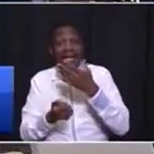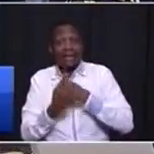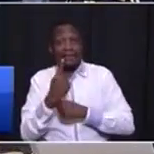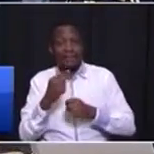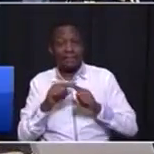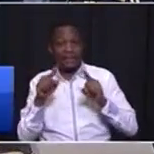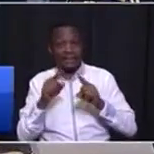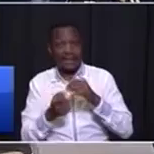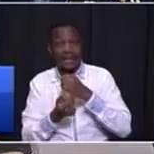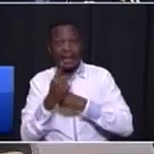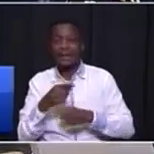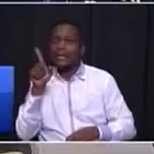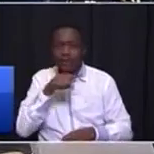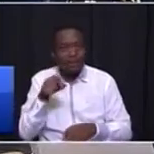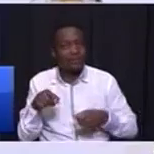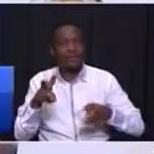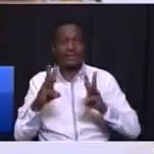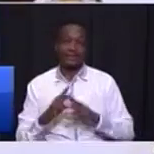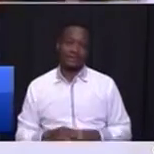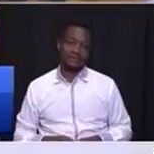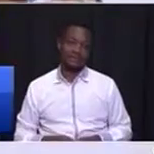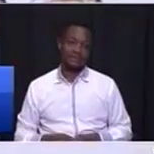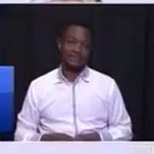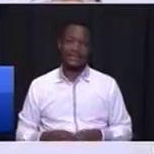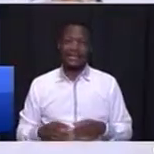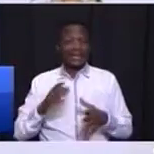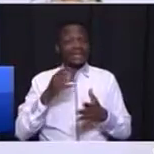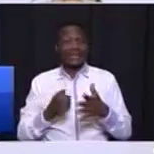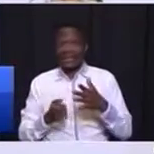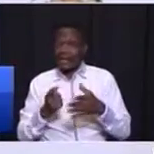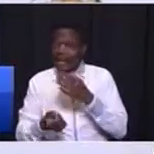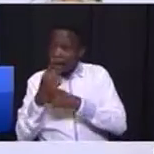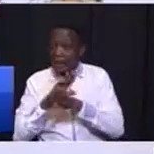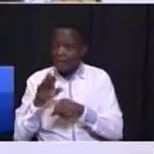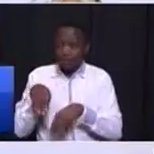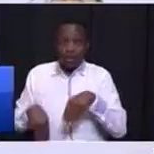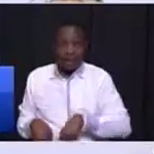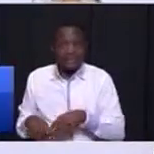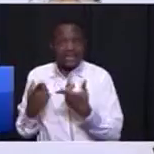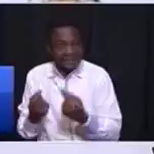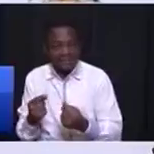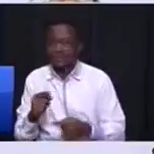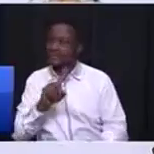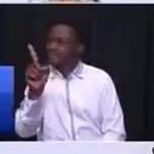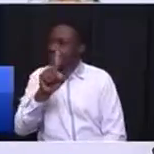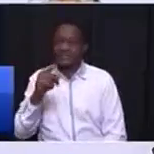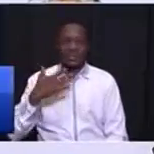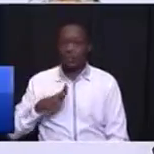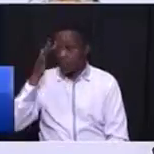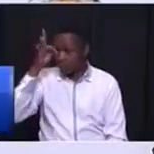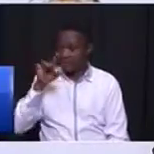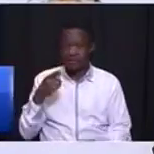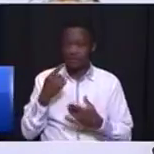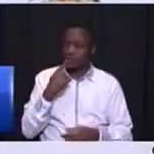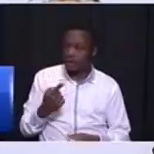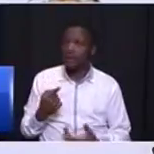done in a wrong way they get done but there's corruption when things are done I don't want officials who